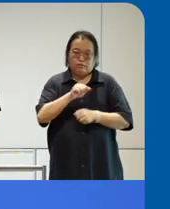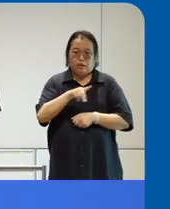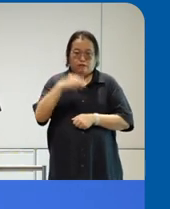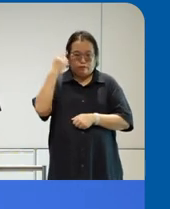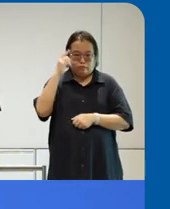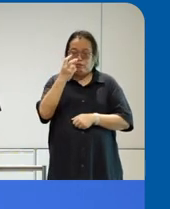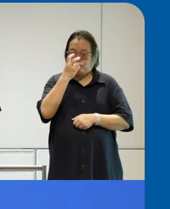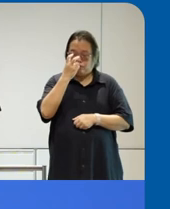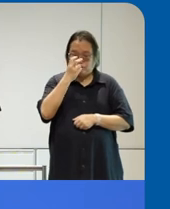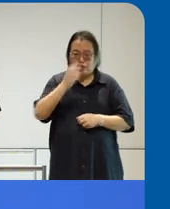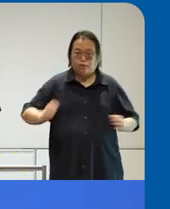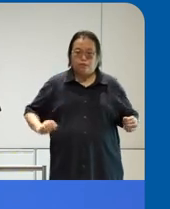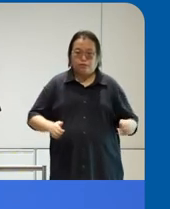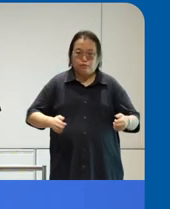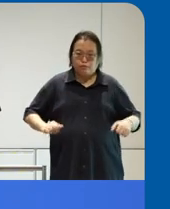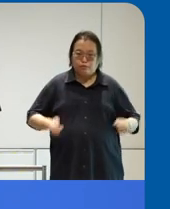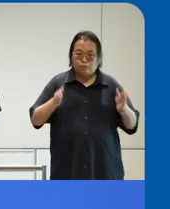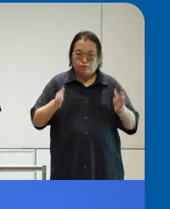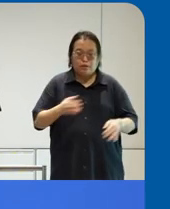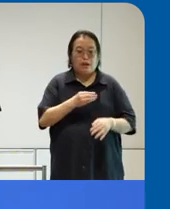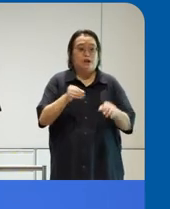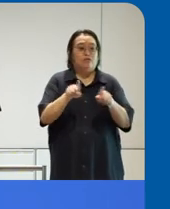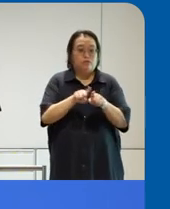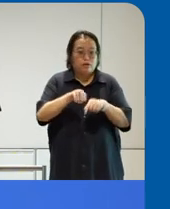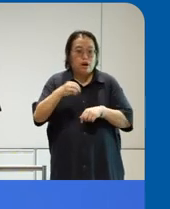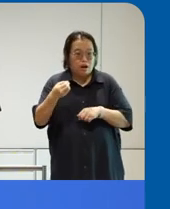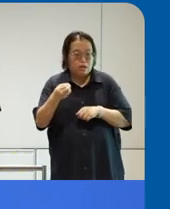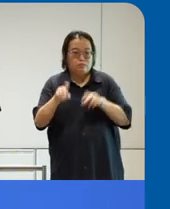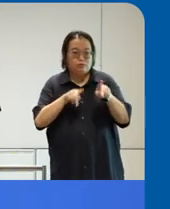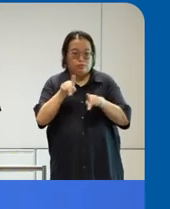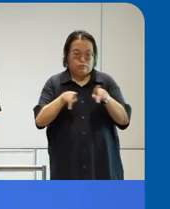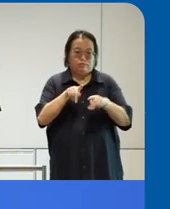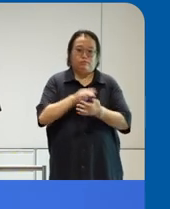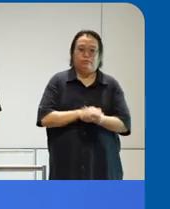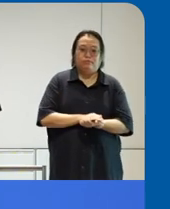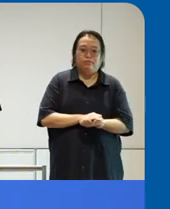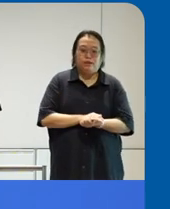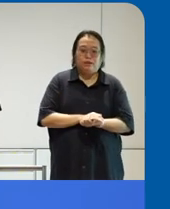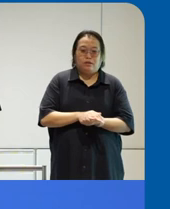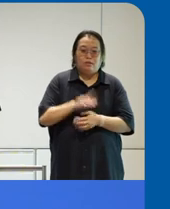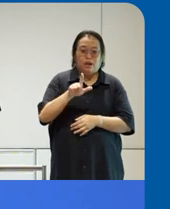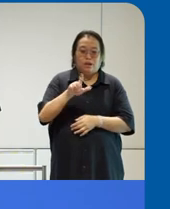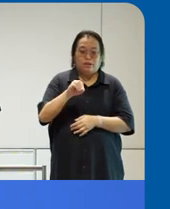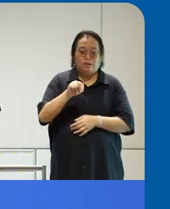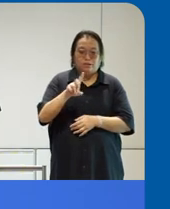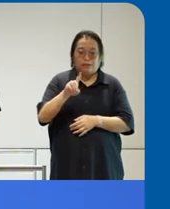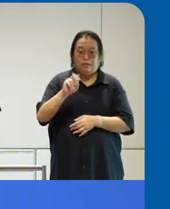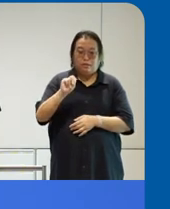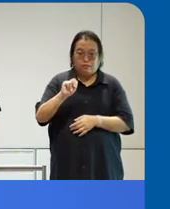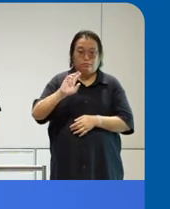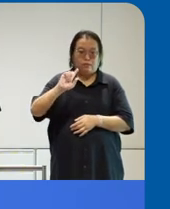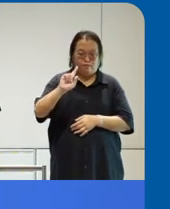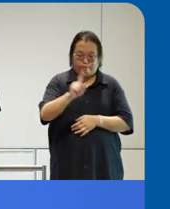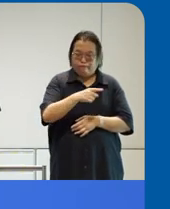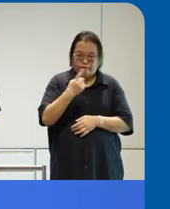creating solutions for other people. I used to work at London buses. And in London, when they first rolled out low-floor